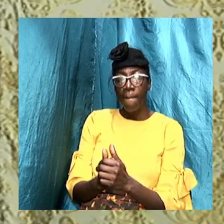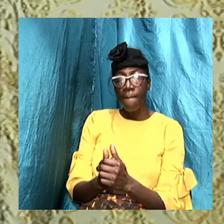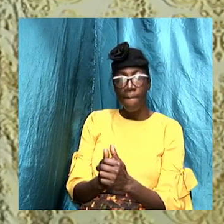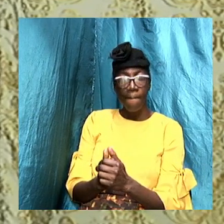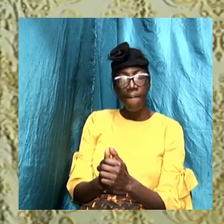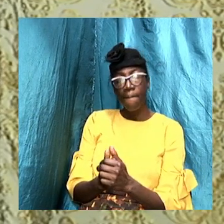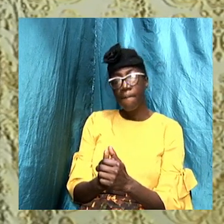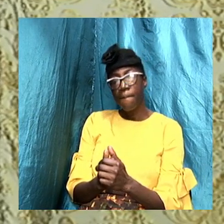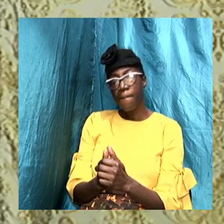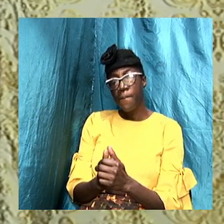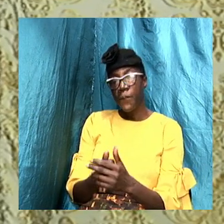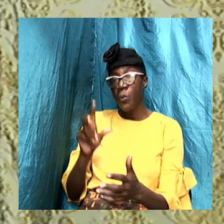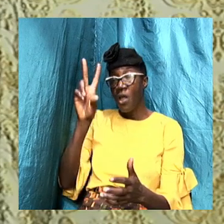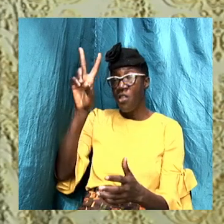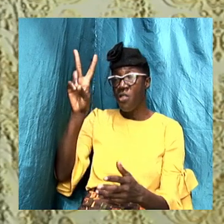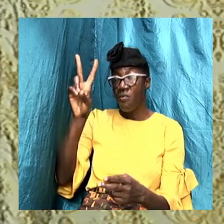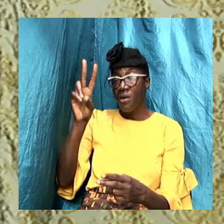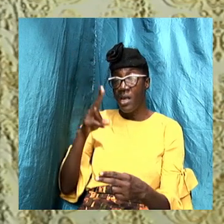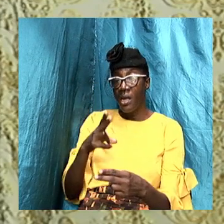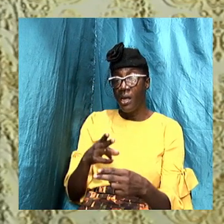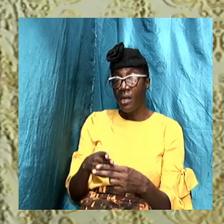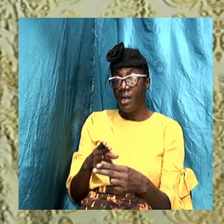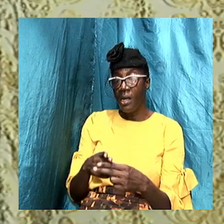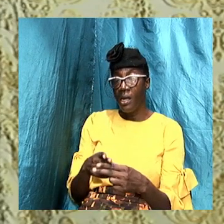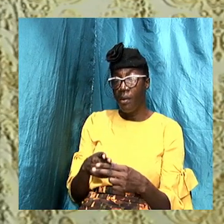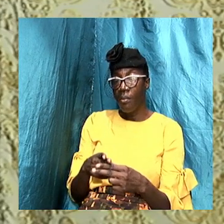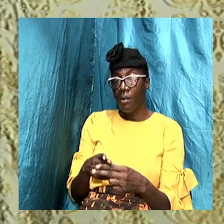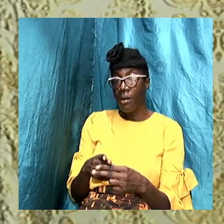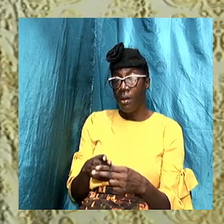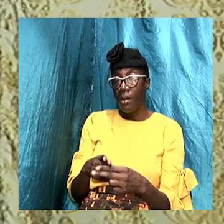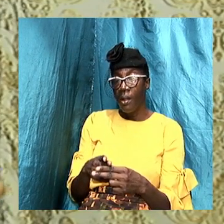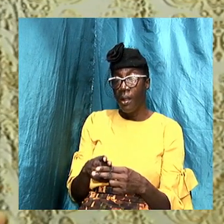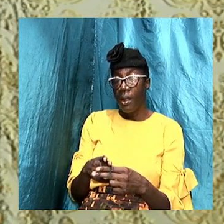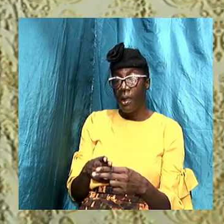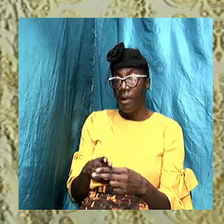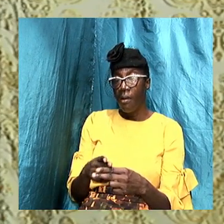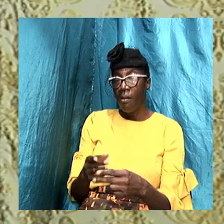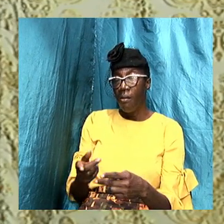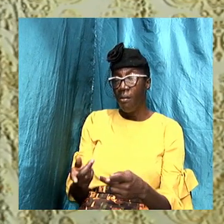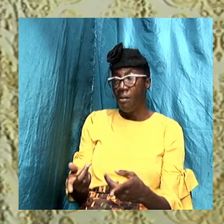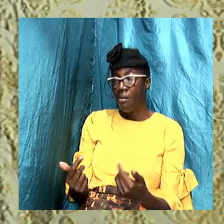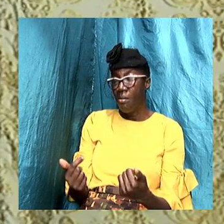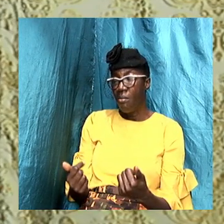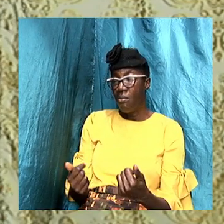a triune name was introduced at a later time